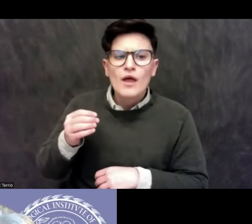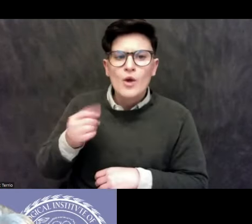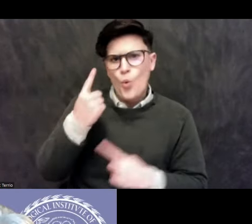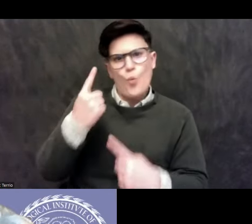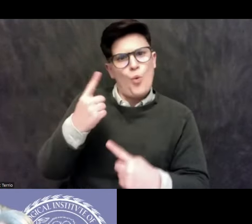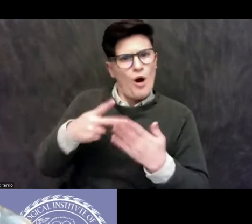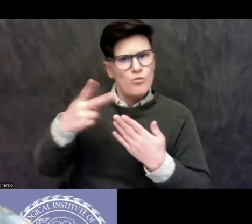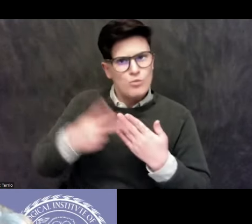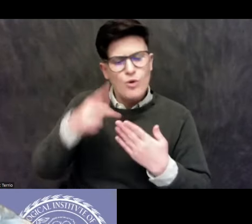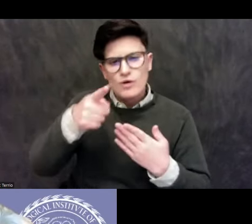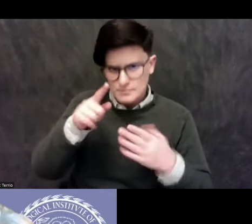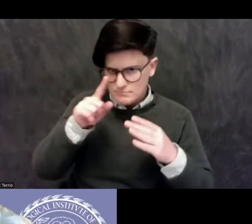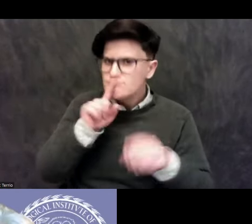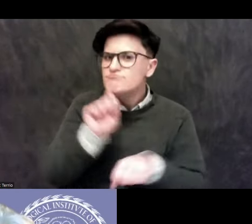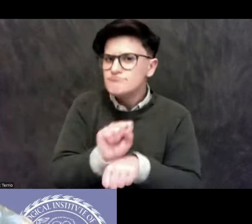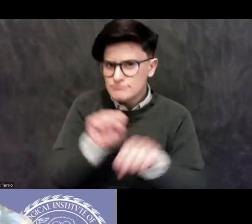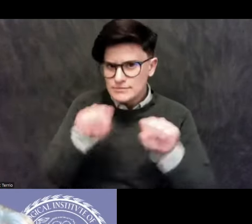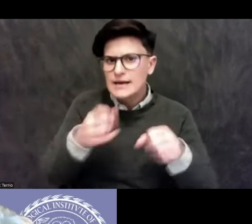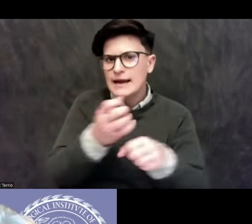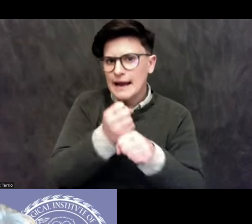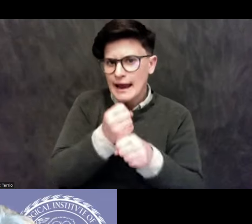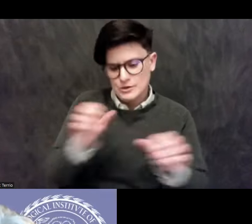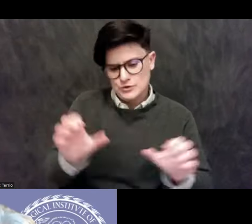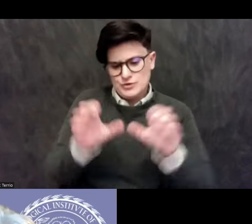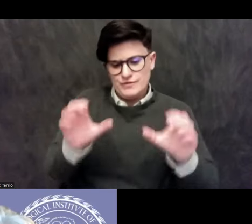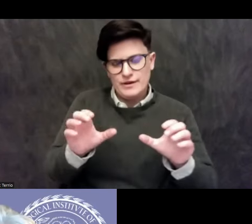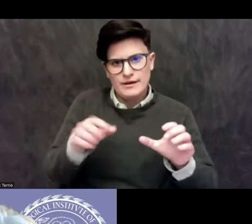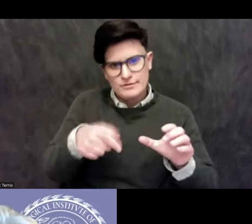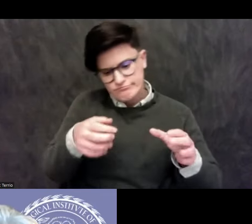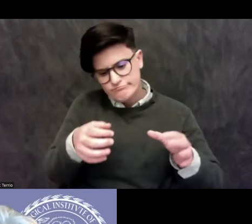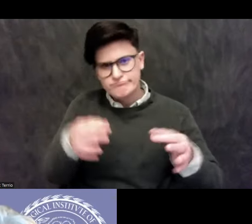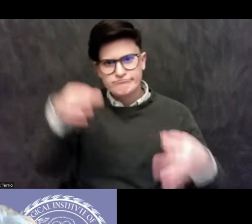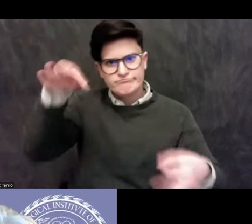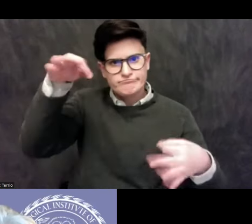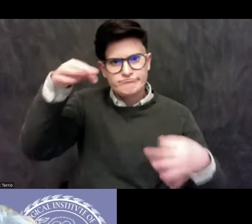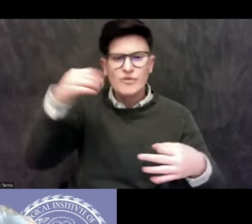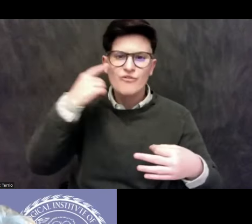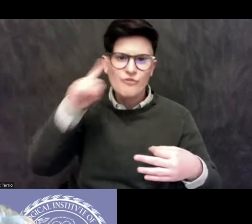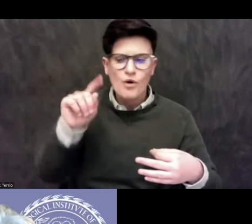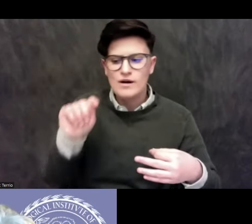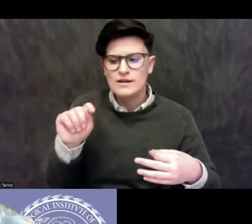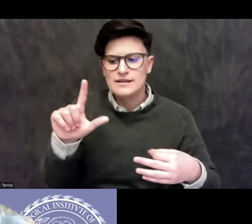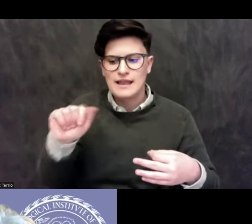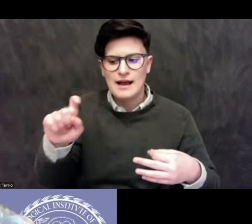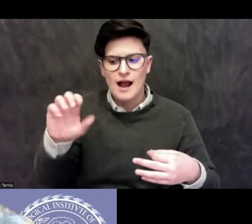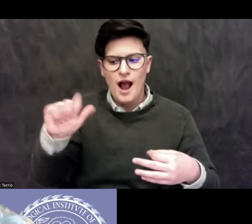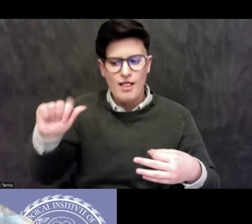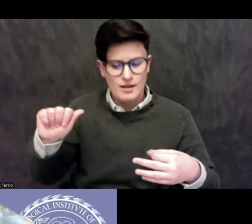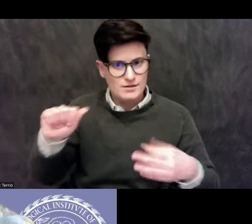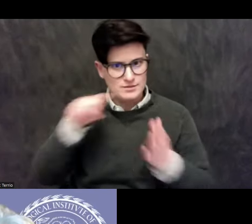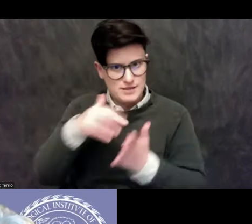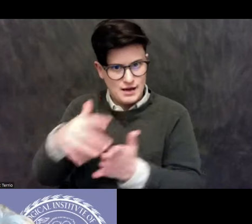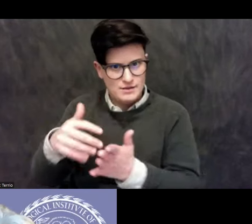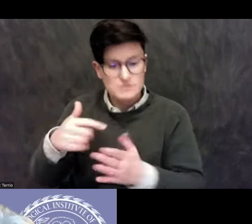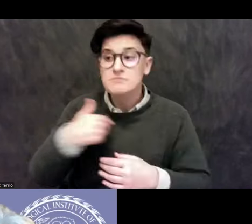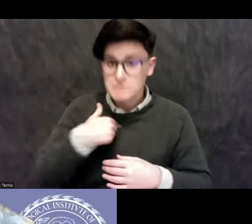certificate, like a diploma in Tlaxcala studies. And I've contributed to some of those talks, and it's really fascinating that,